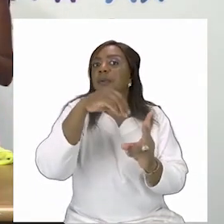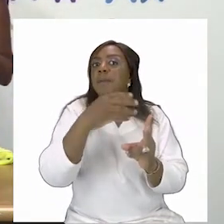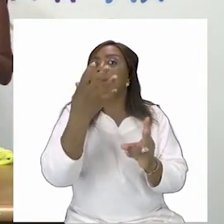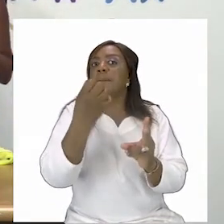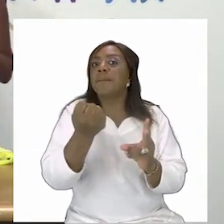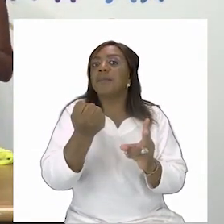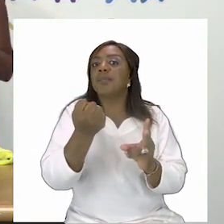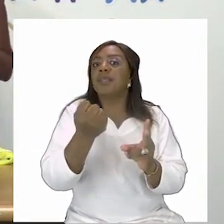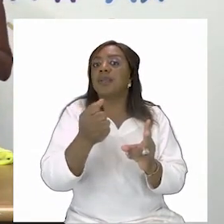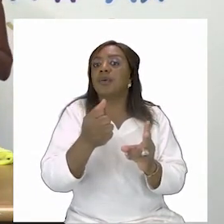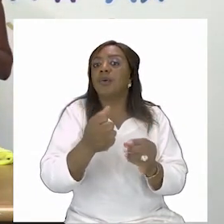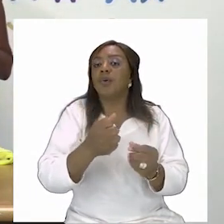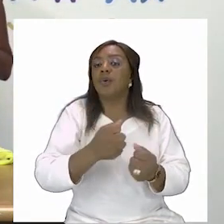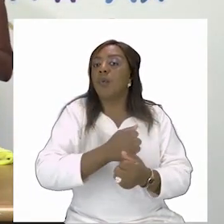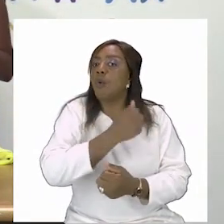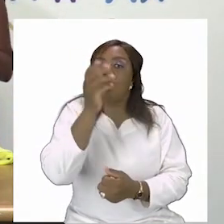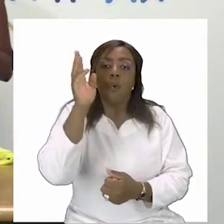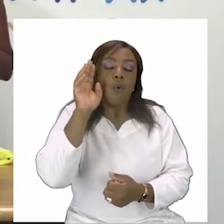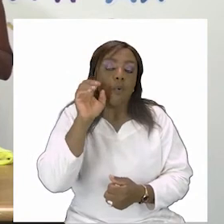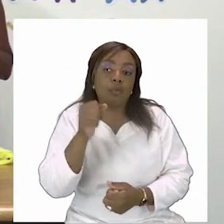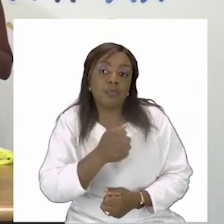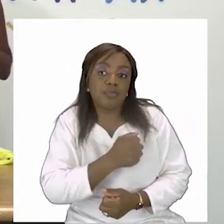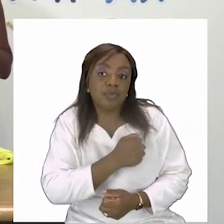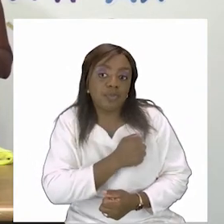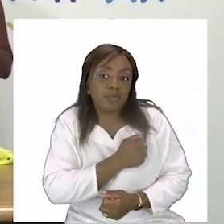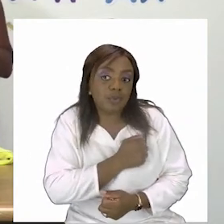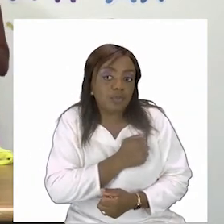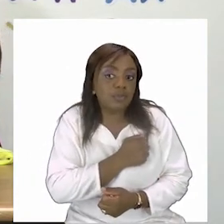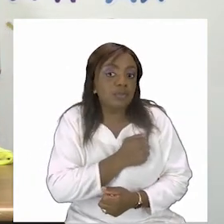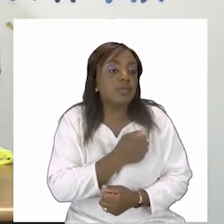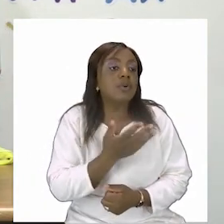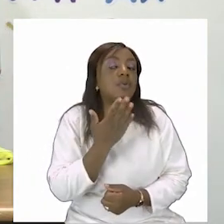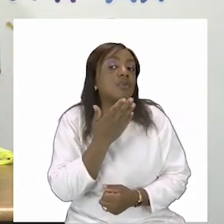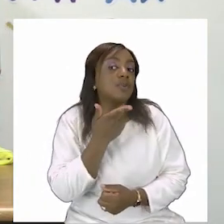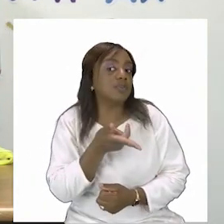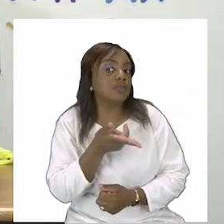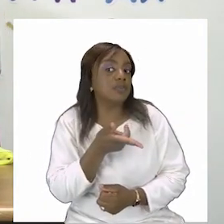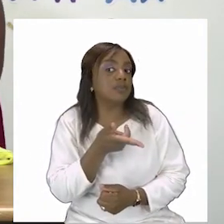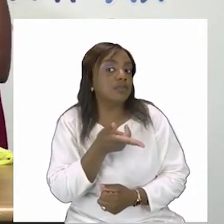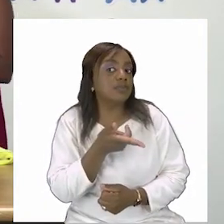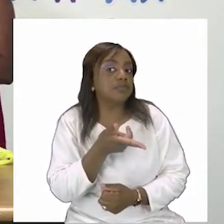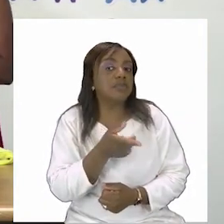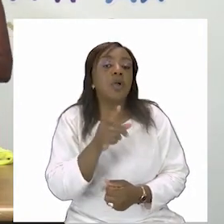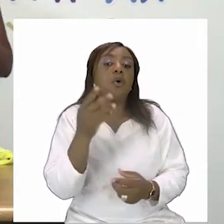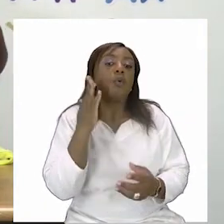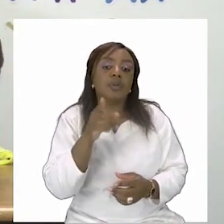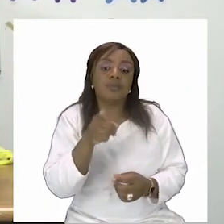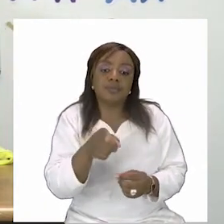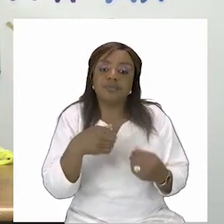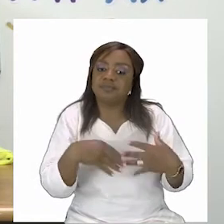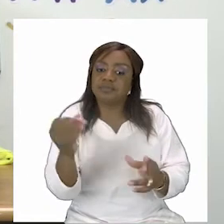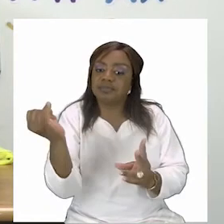member here which we are going to talk about later on so when you are drawing your family boys and girls